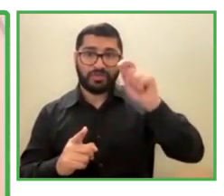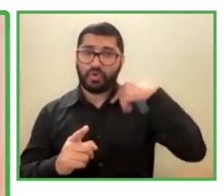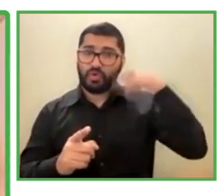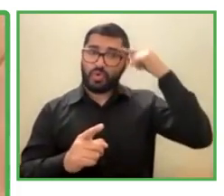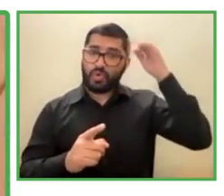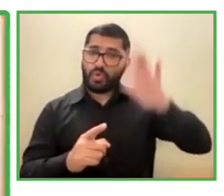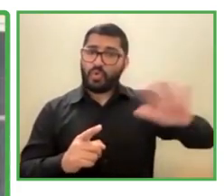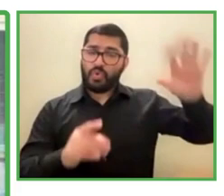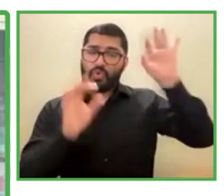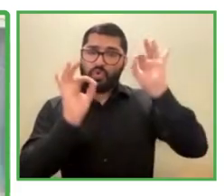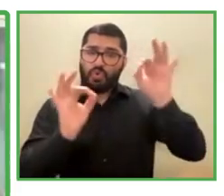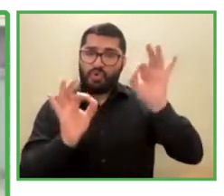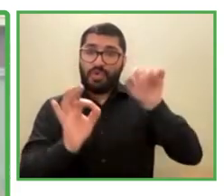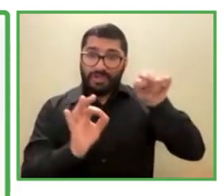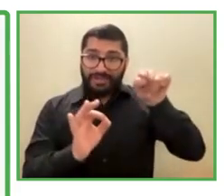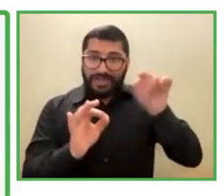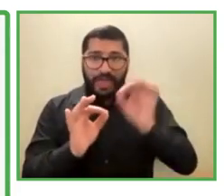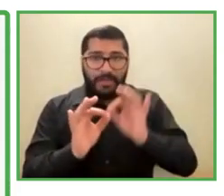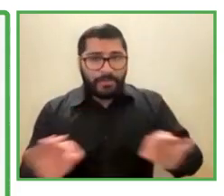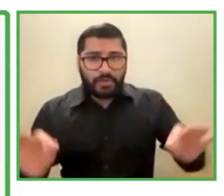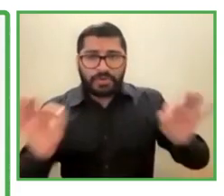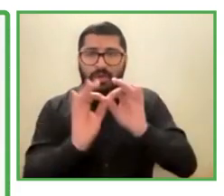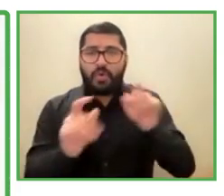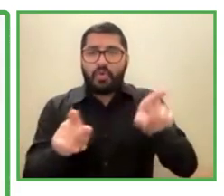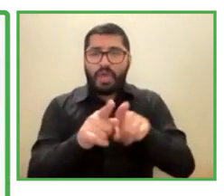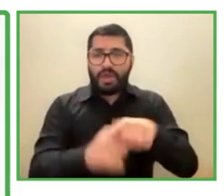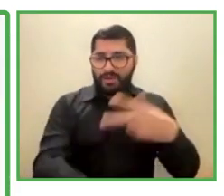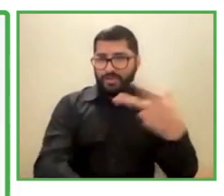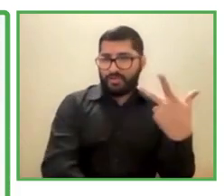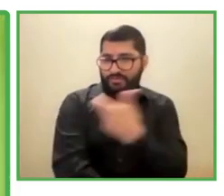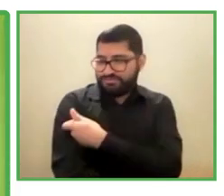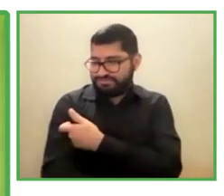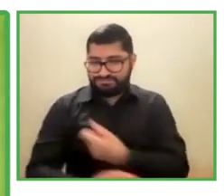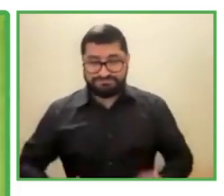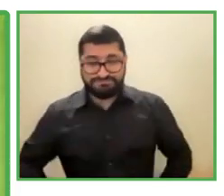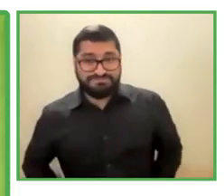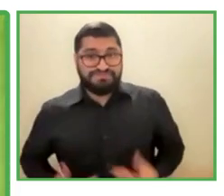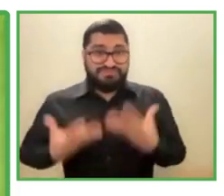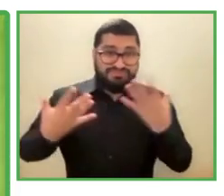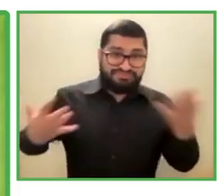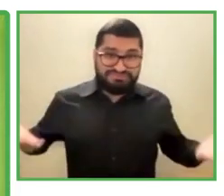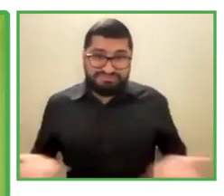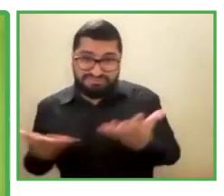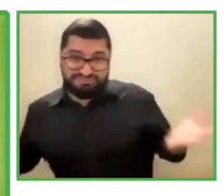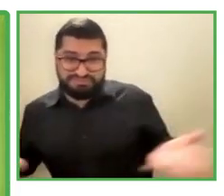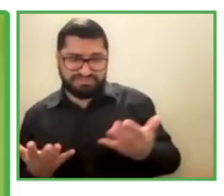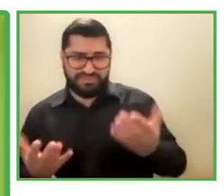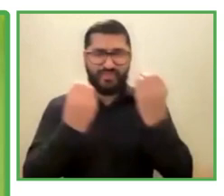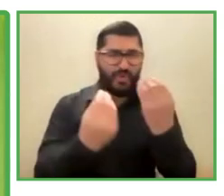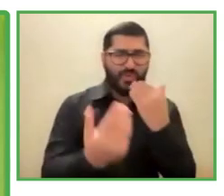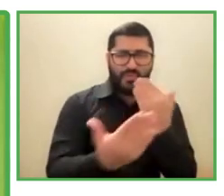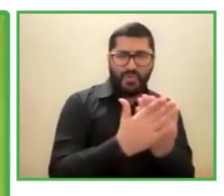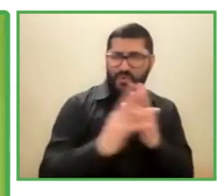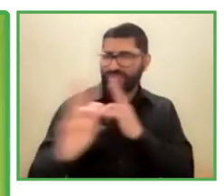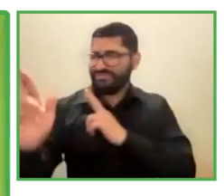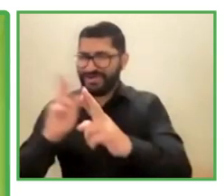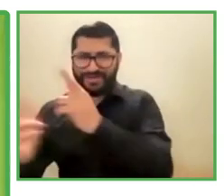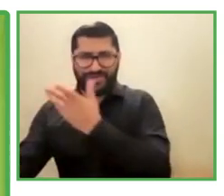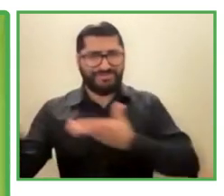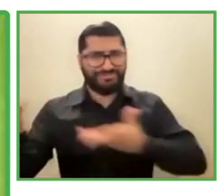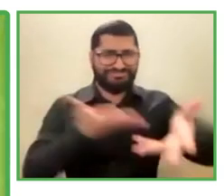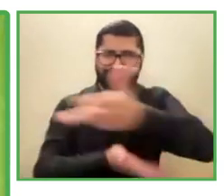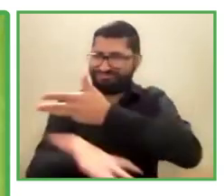he provides great vibes and energy to the team. And he starts to